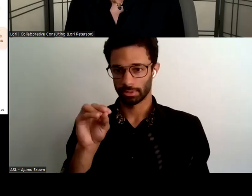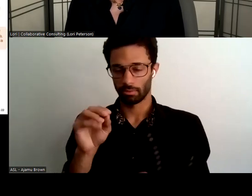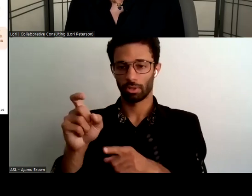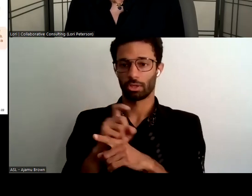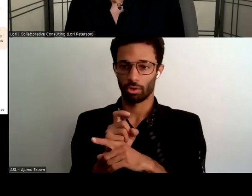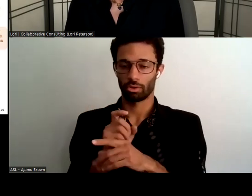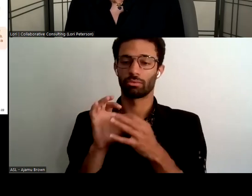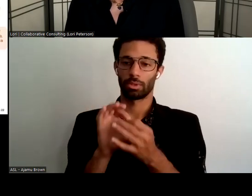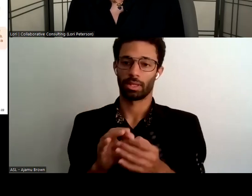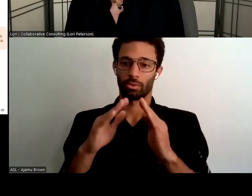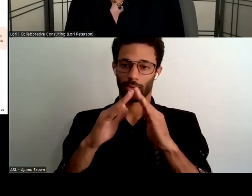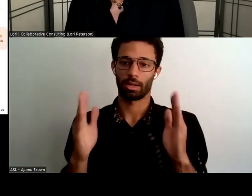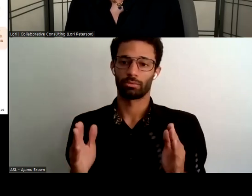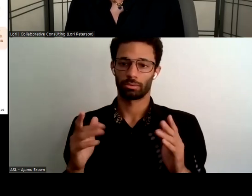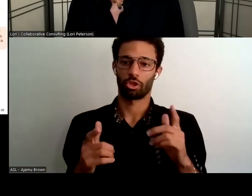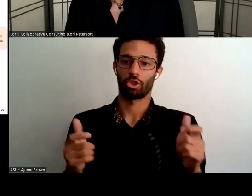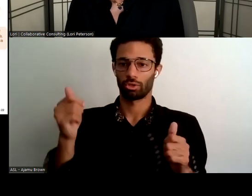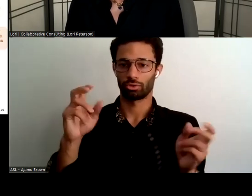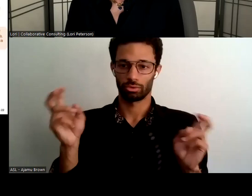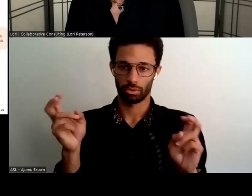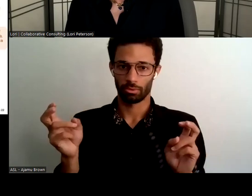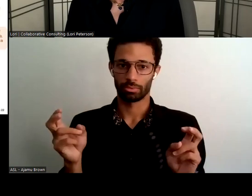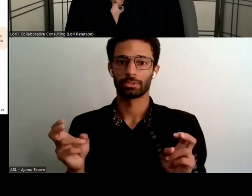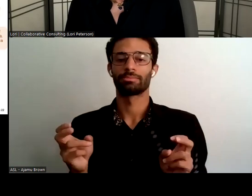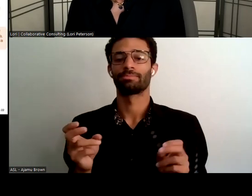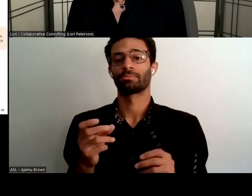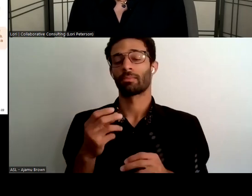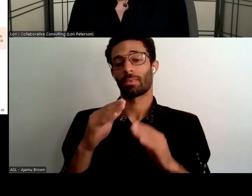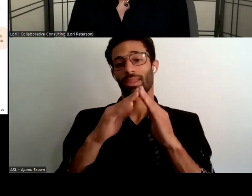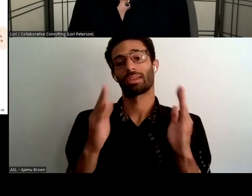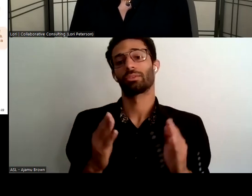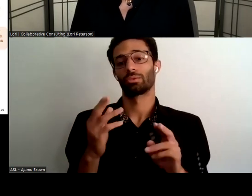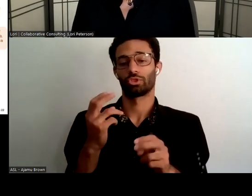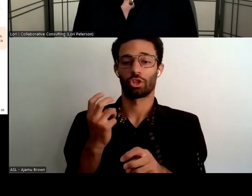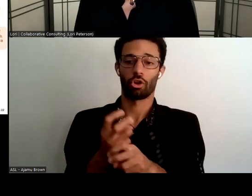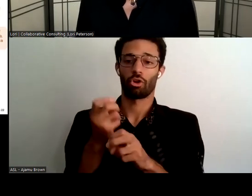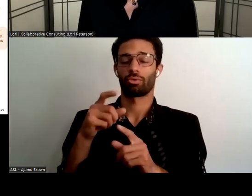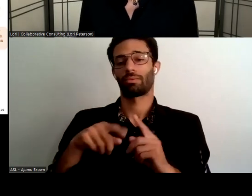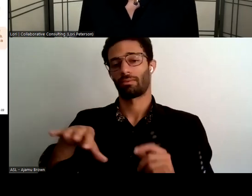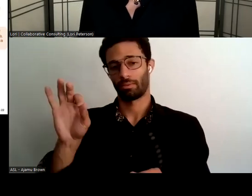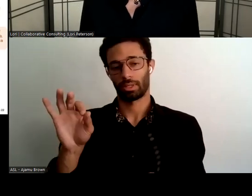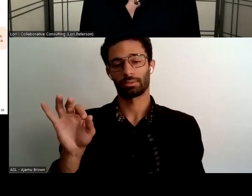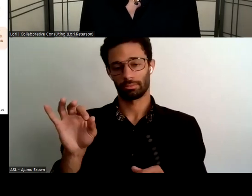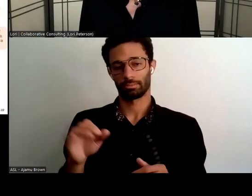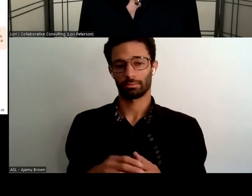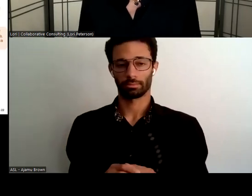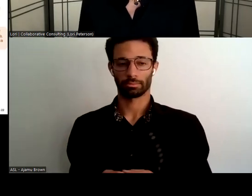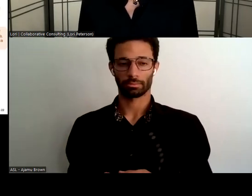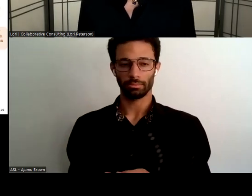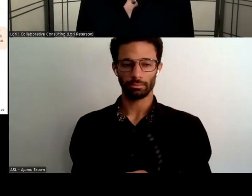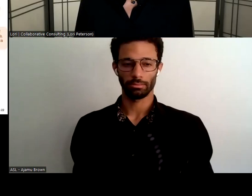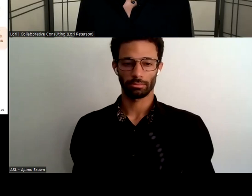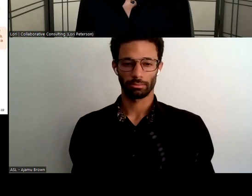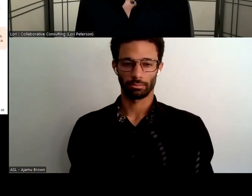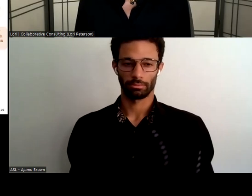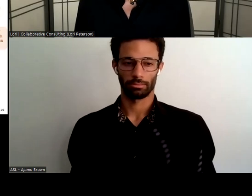all about affordable housing which is getting harder and harder to find gratefully um some triple a's that we